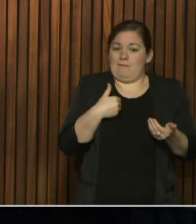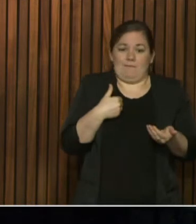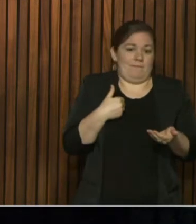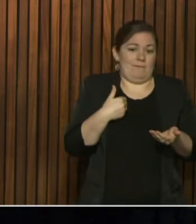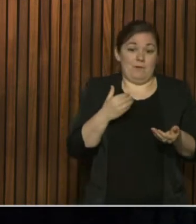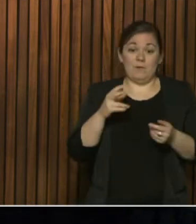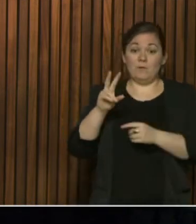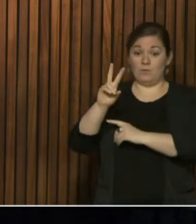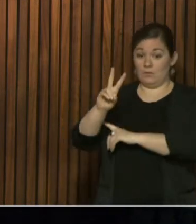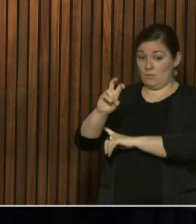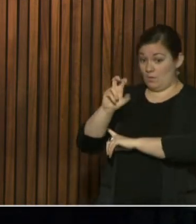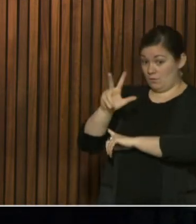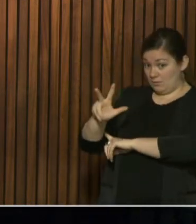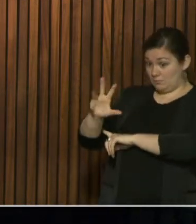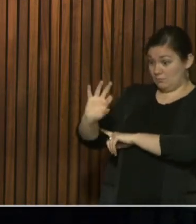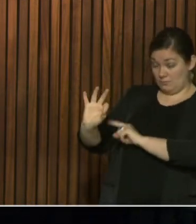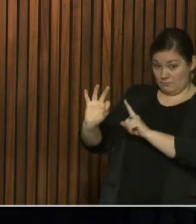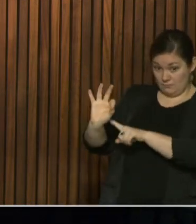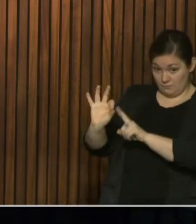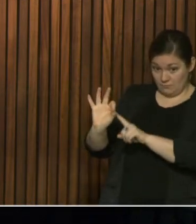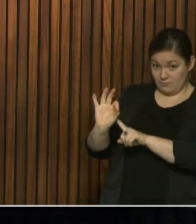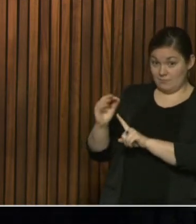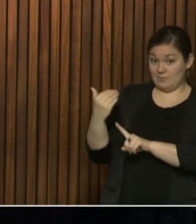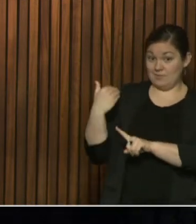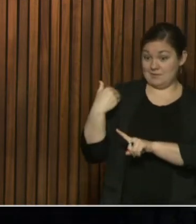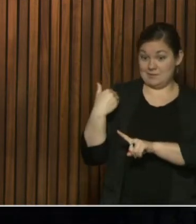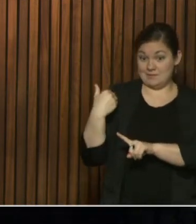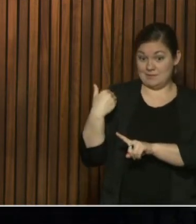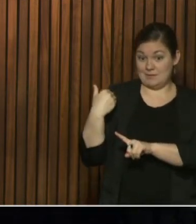but I think that has been updated accordingly.